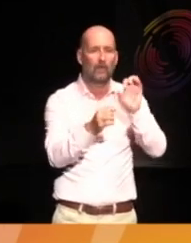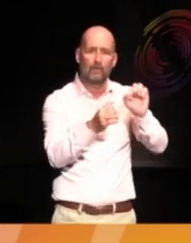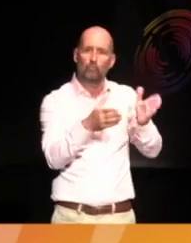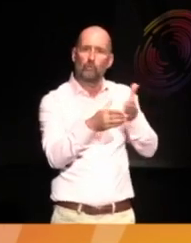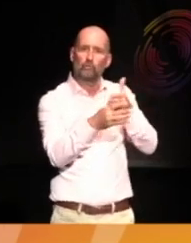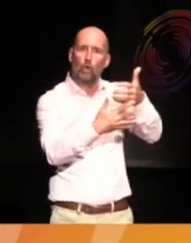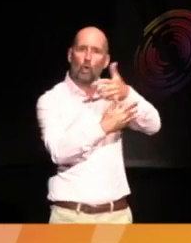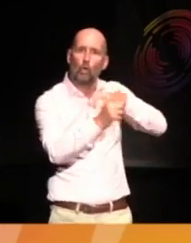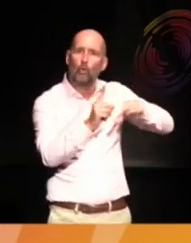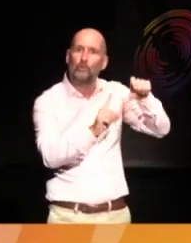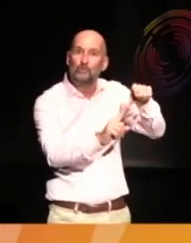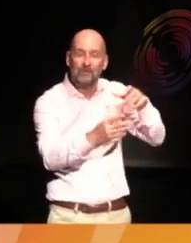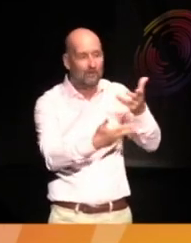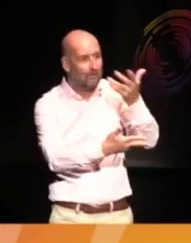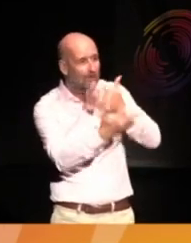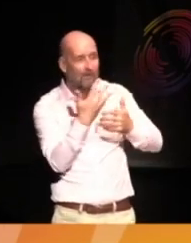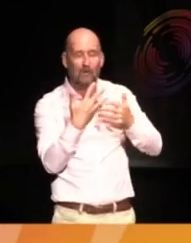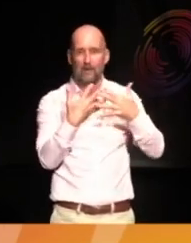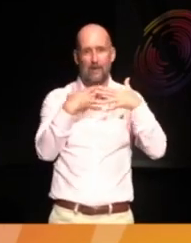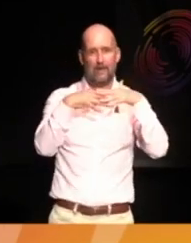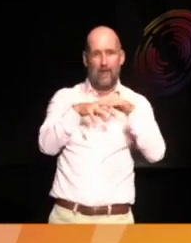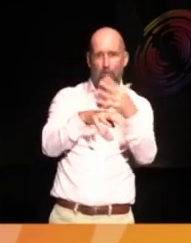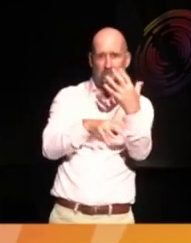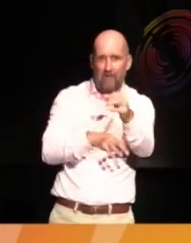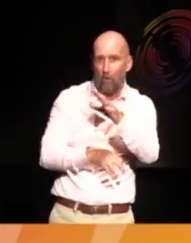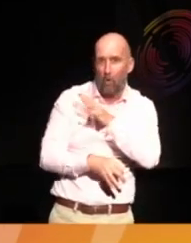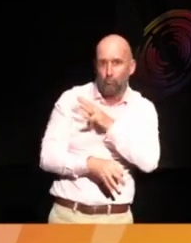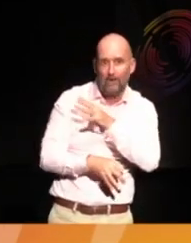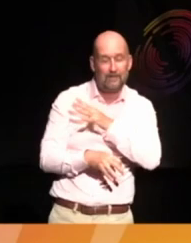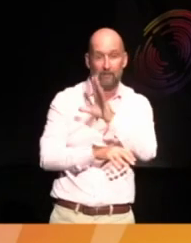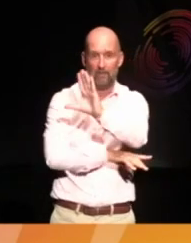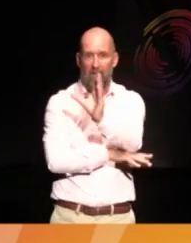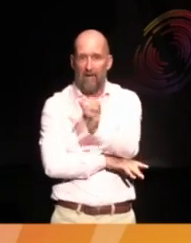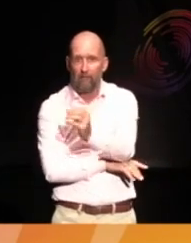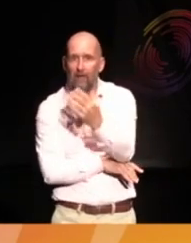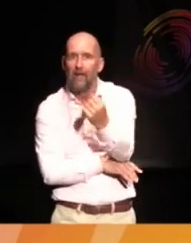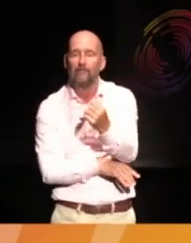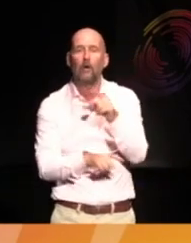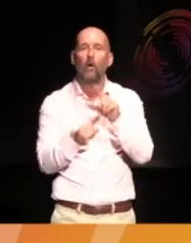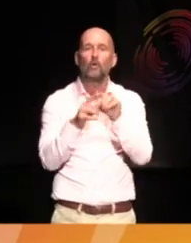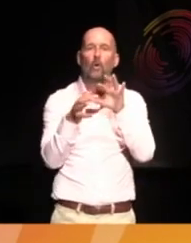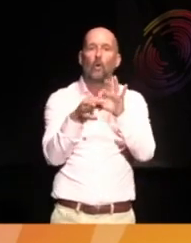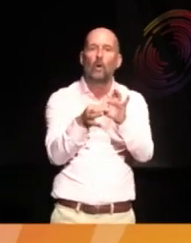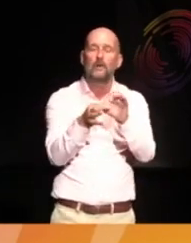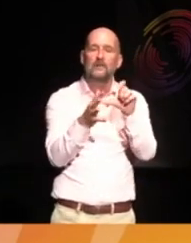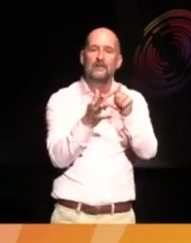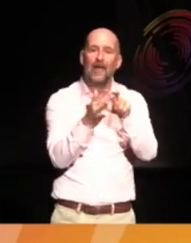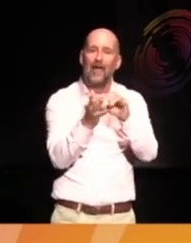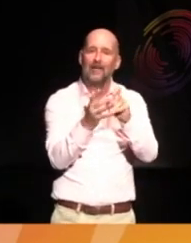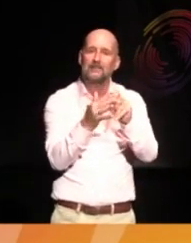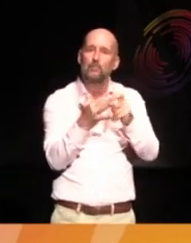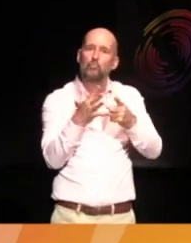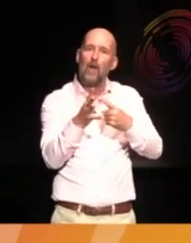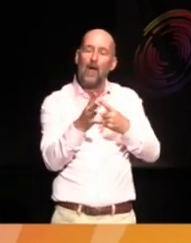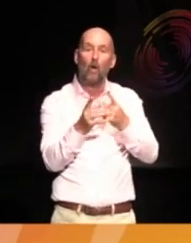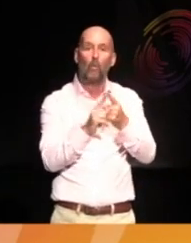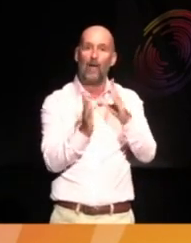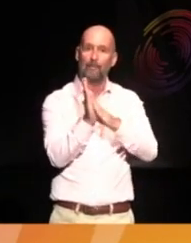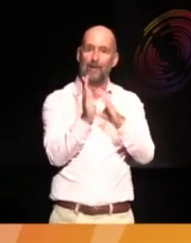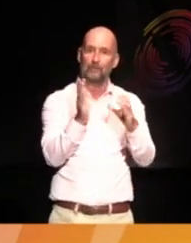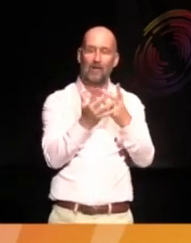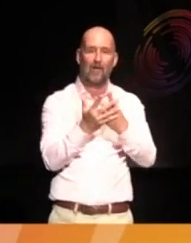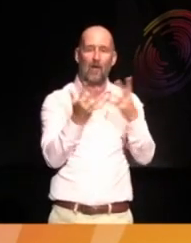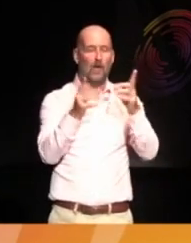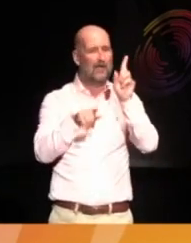You build on networks you've got, whether that's in Africa, but you also connect with diaspora communities. You know, Manchester is hyper